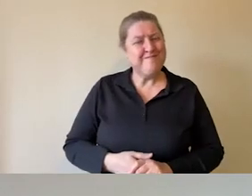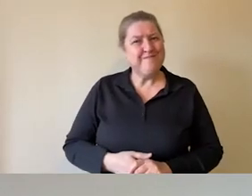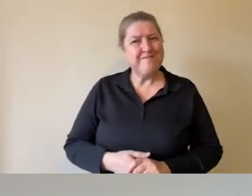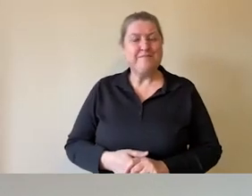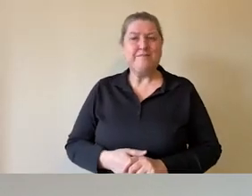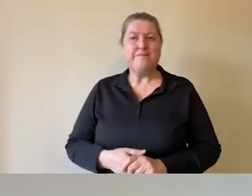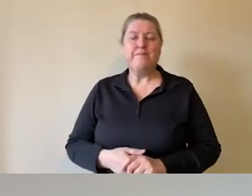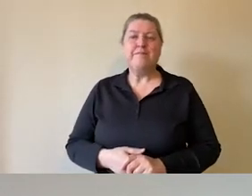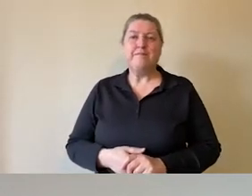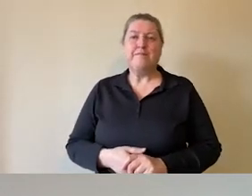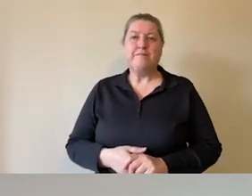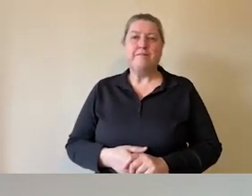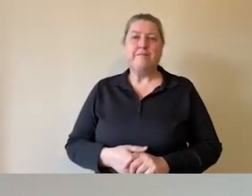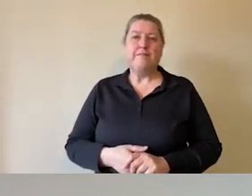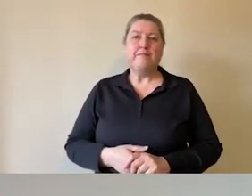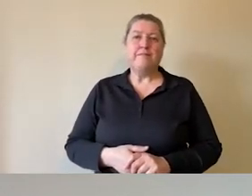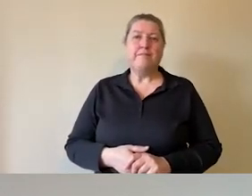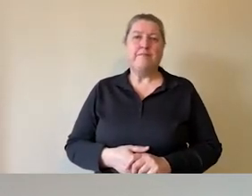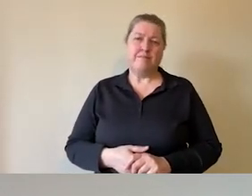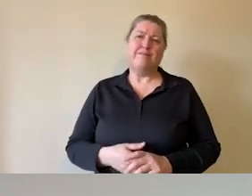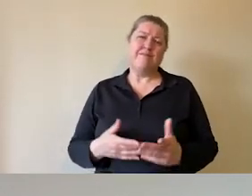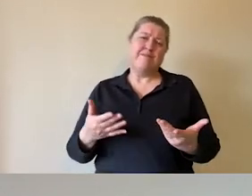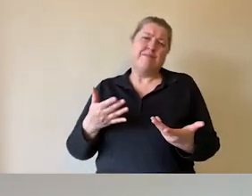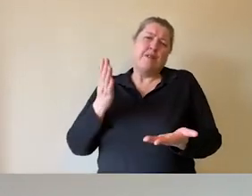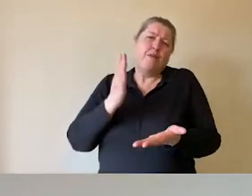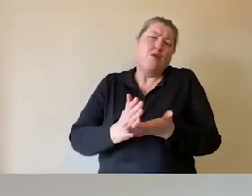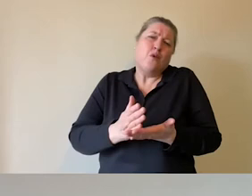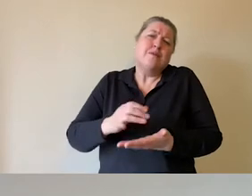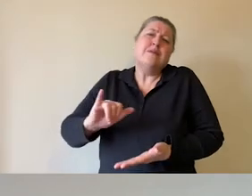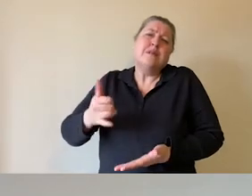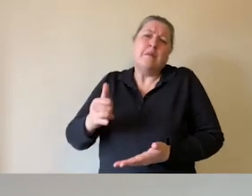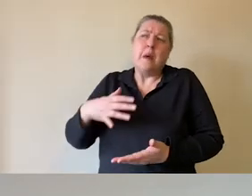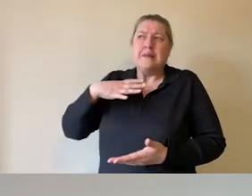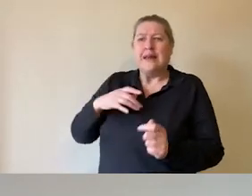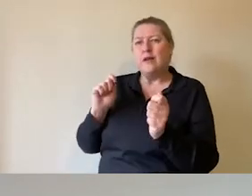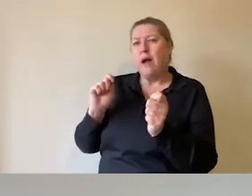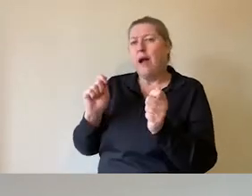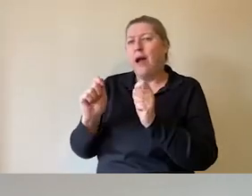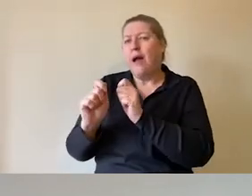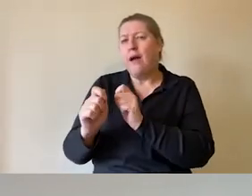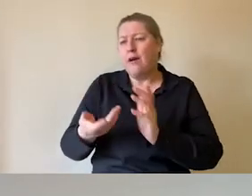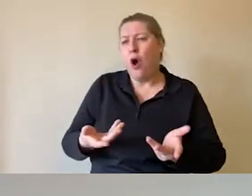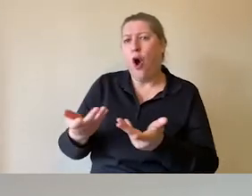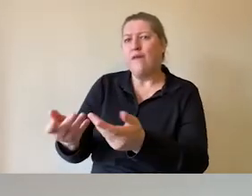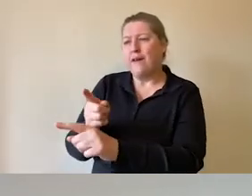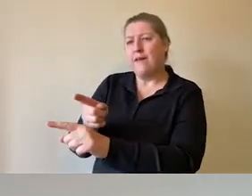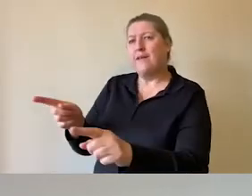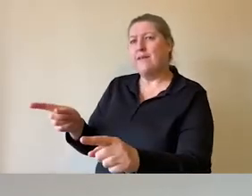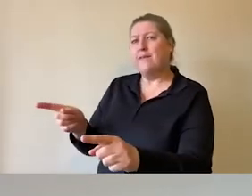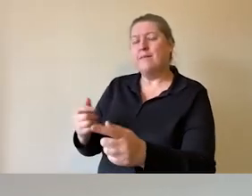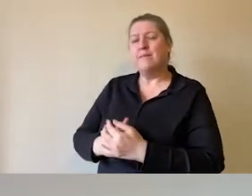At times, you do need to modify the offer that is available in your space.